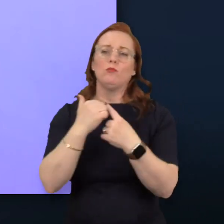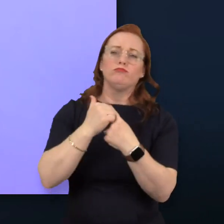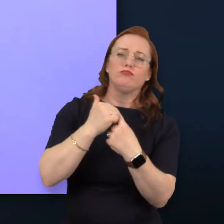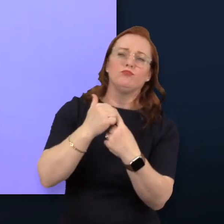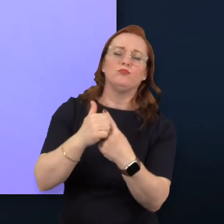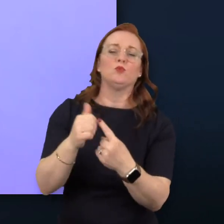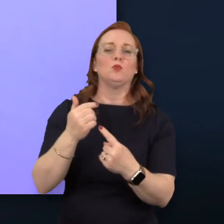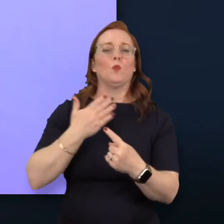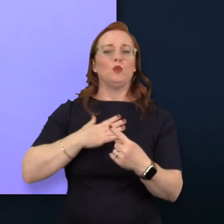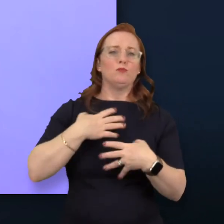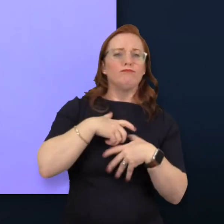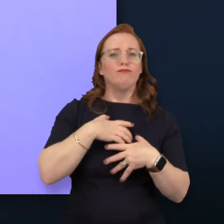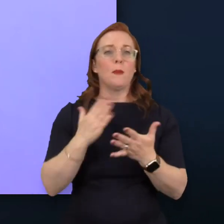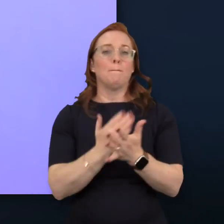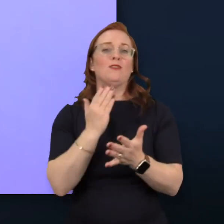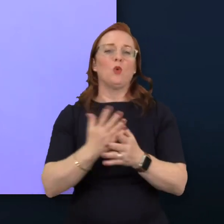all our members.